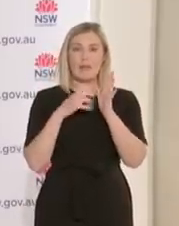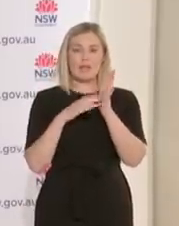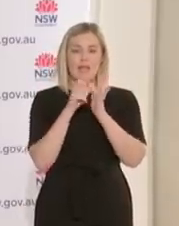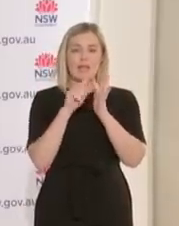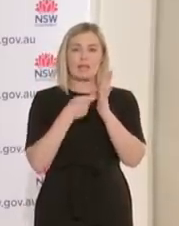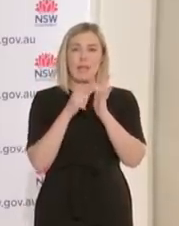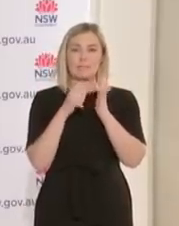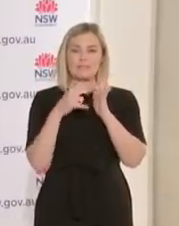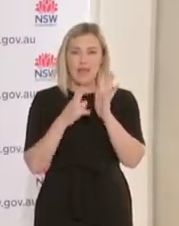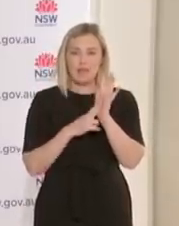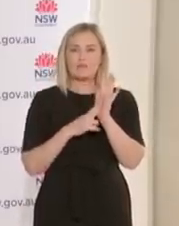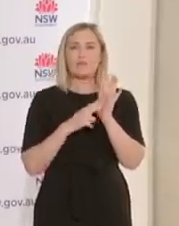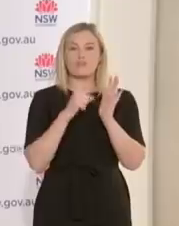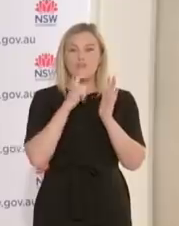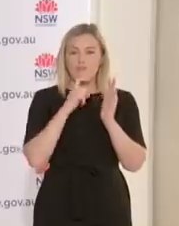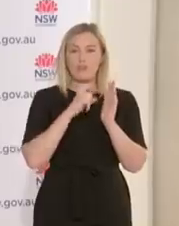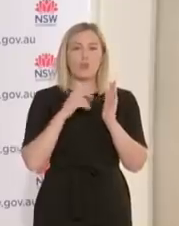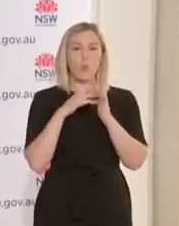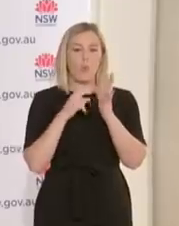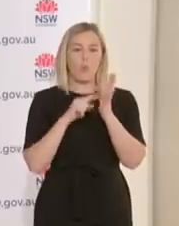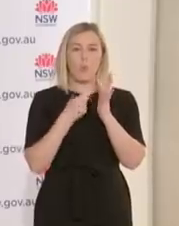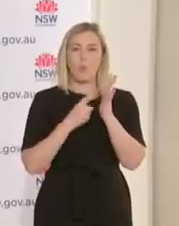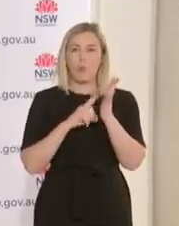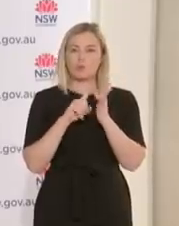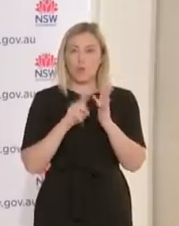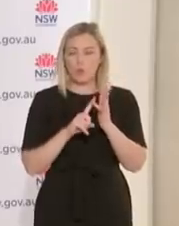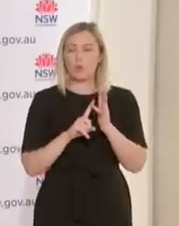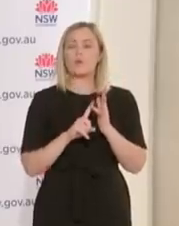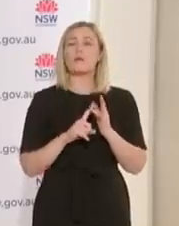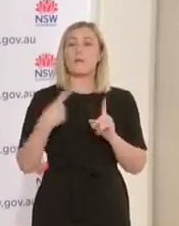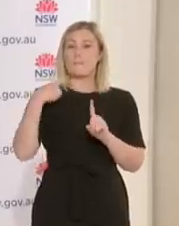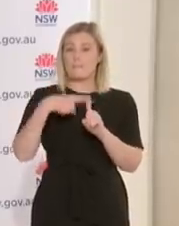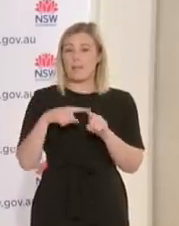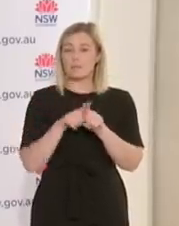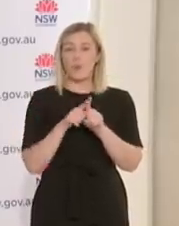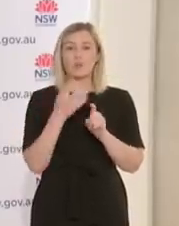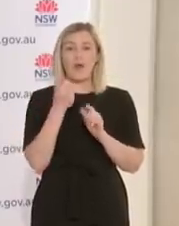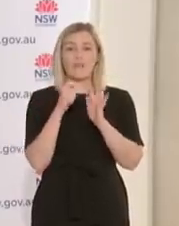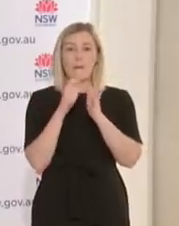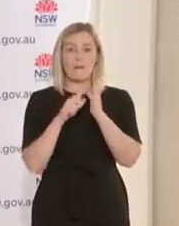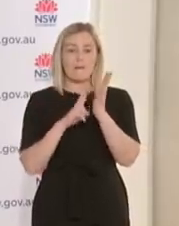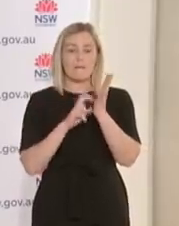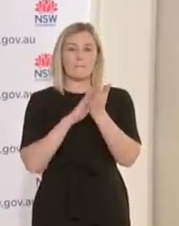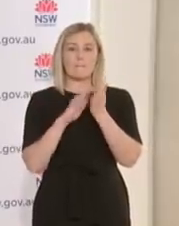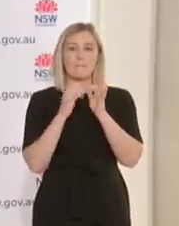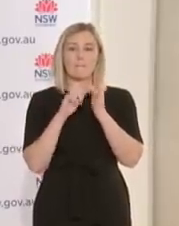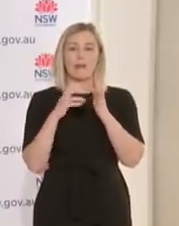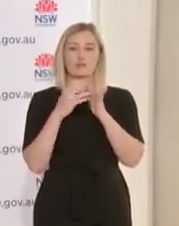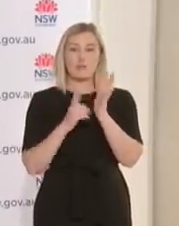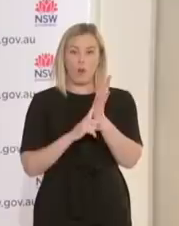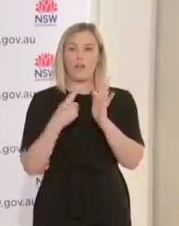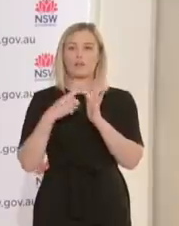Waterloo. We also are seeing some activity, high activity in places like Punchbowl and Wiley Park that are in the areas of concern.